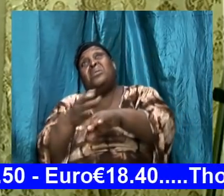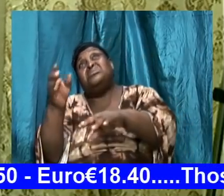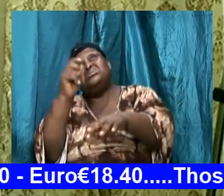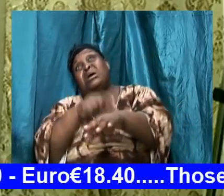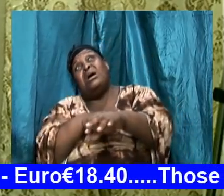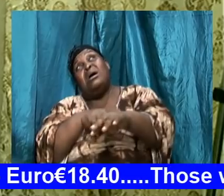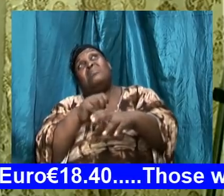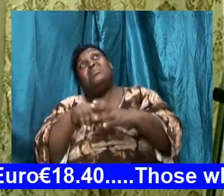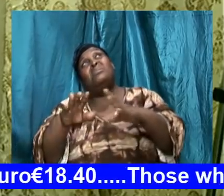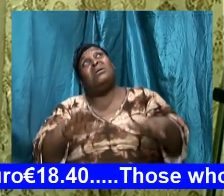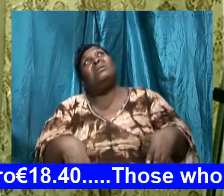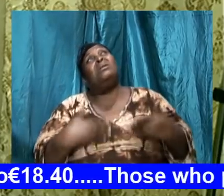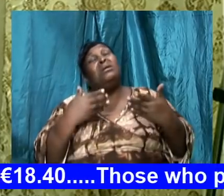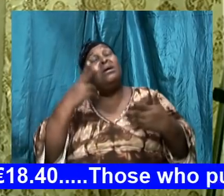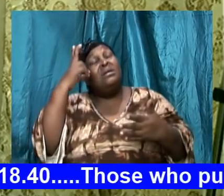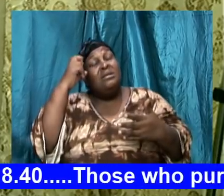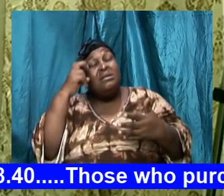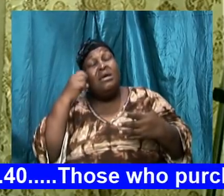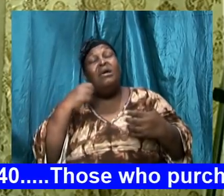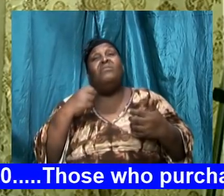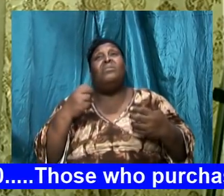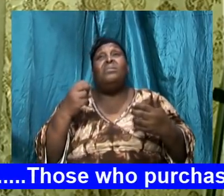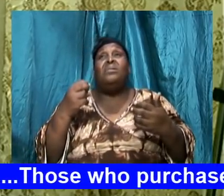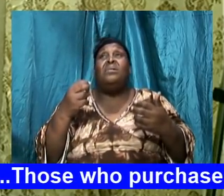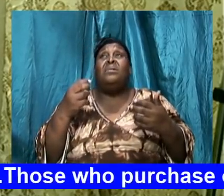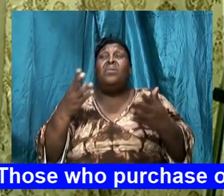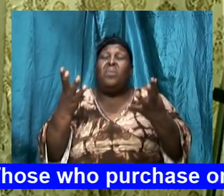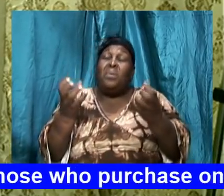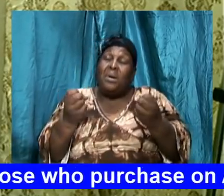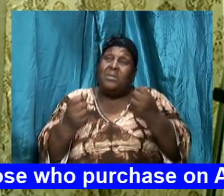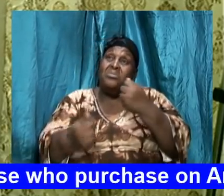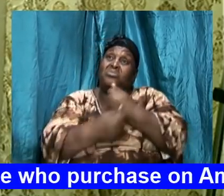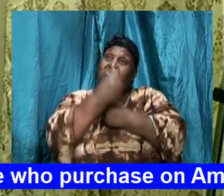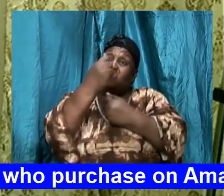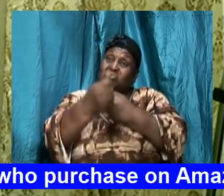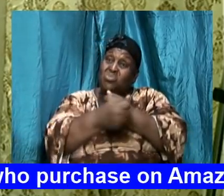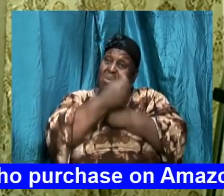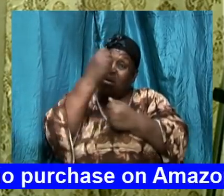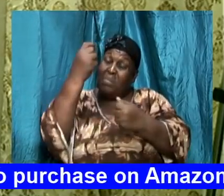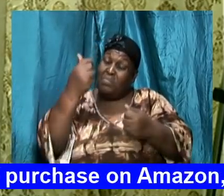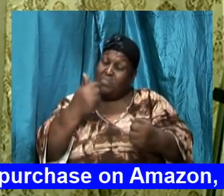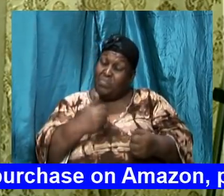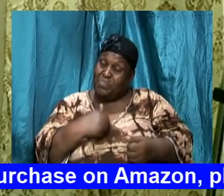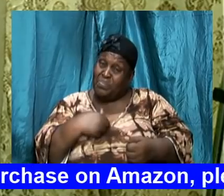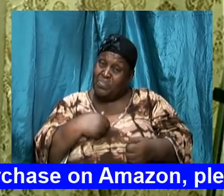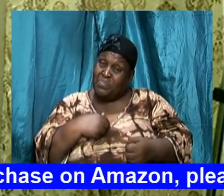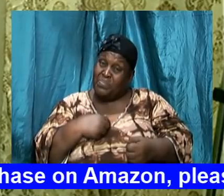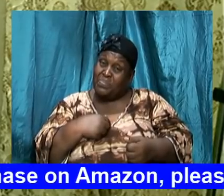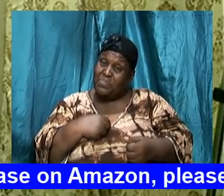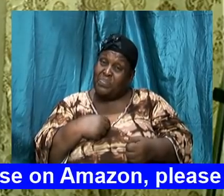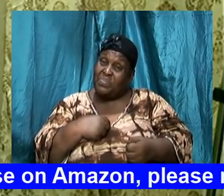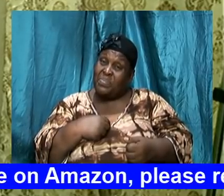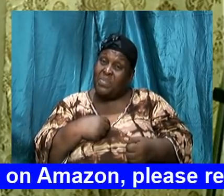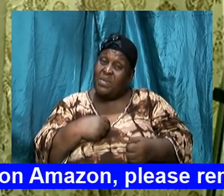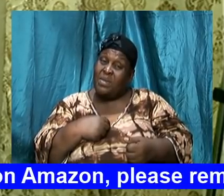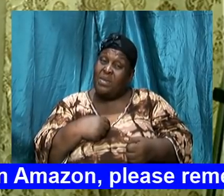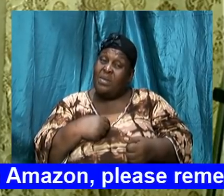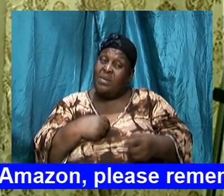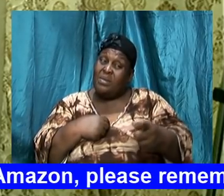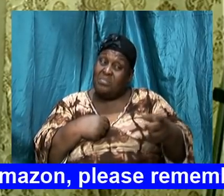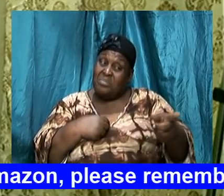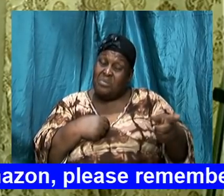and I don't know what to do I have seen folks waiting you know when it comes to deliverance